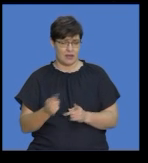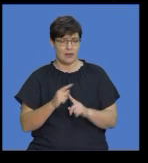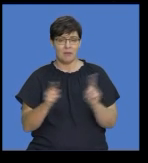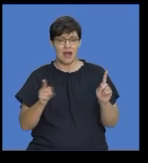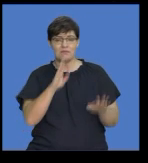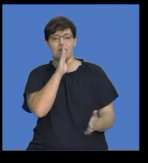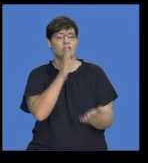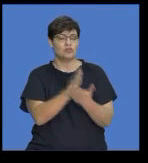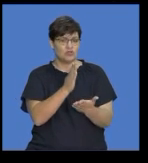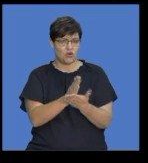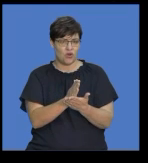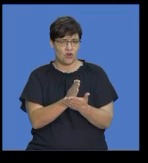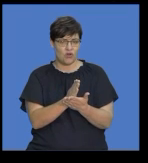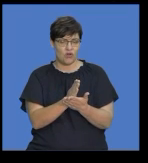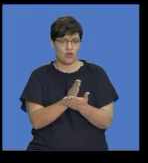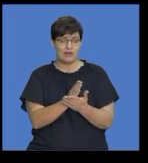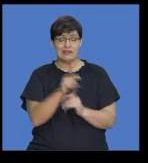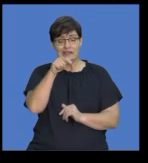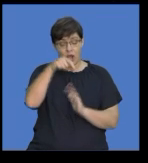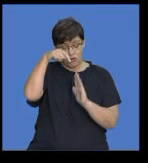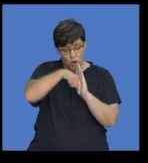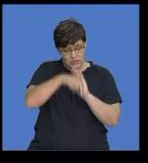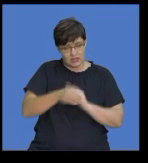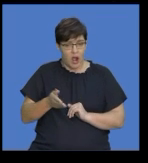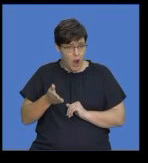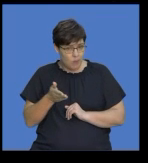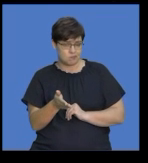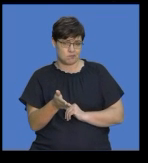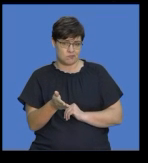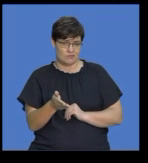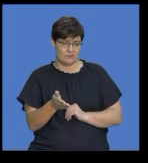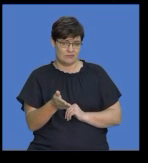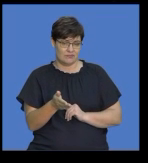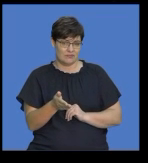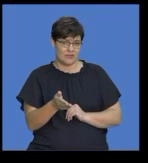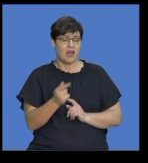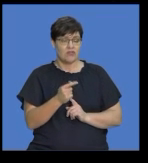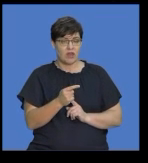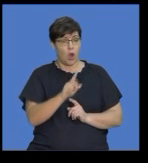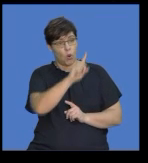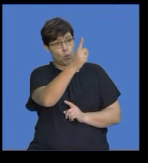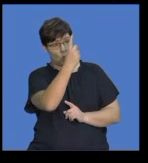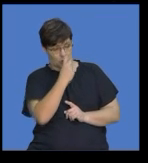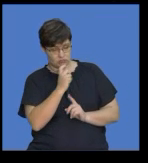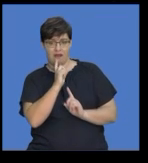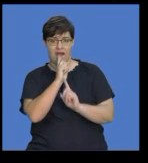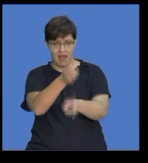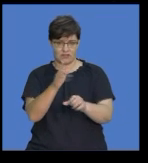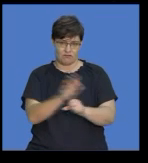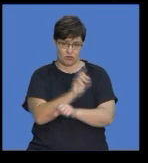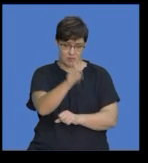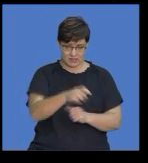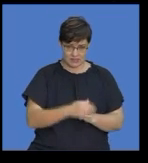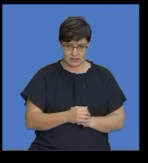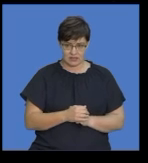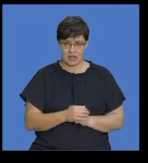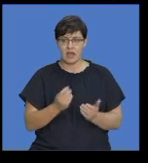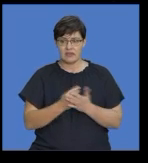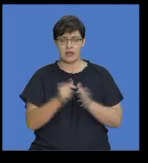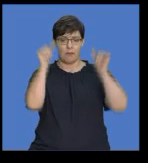ensure that the content is there. Remember, you have to answer the question that's provided. Then, the poster follows the same route.